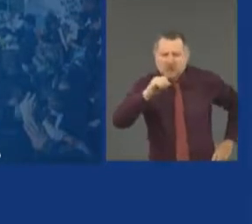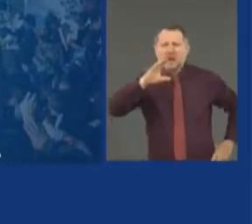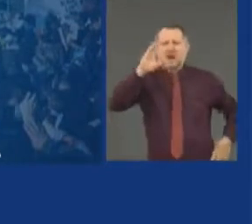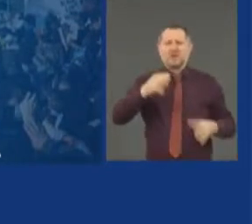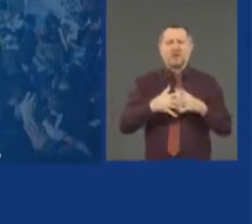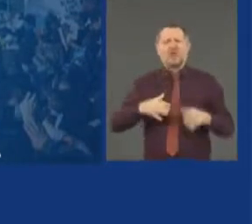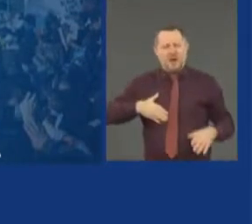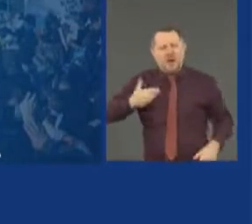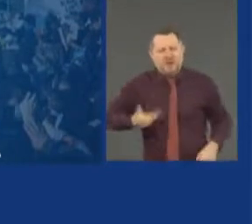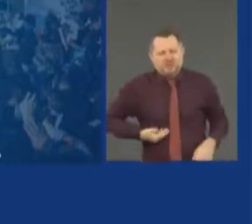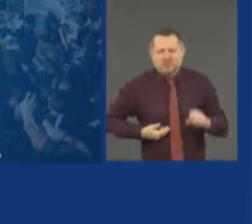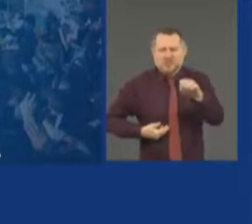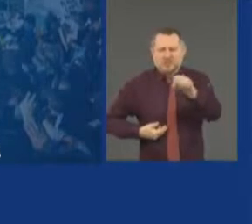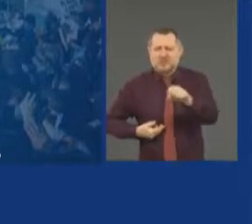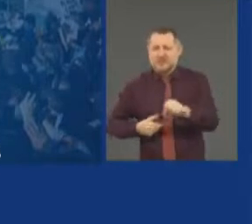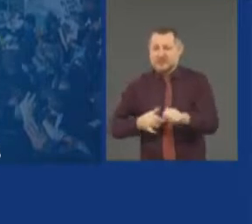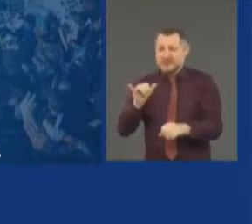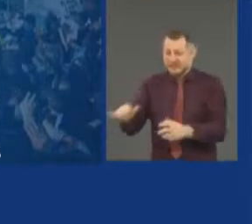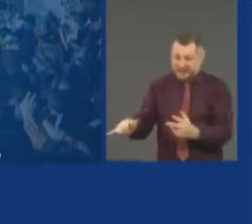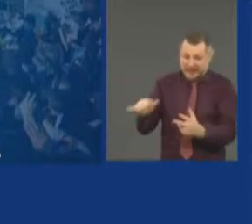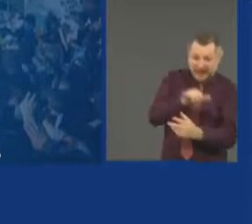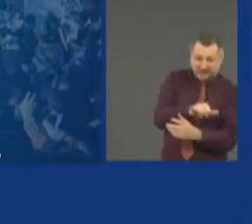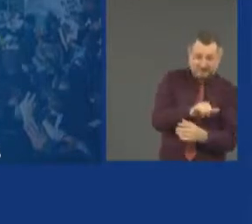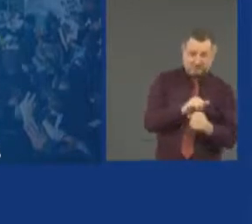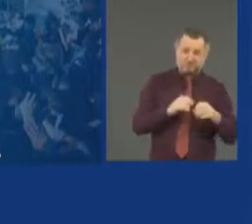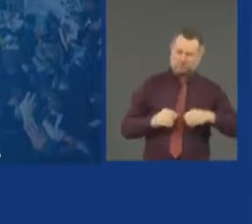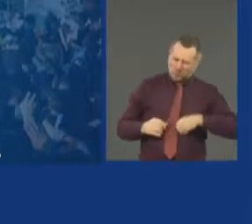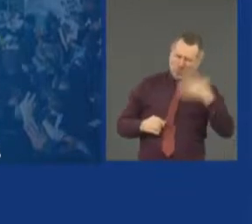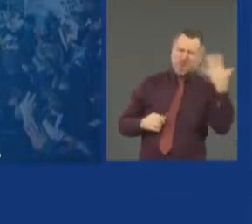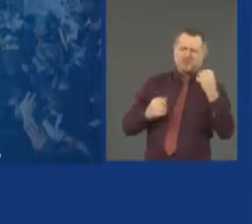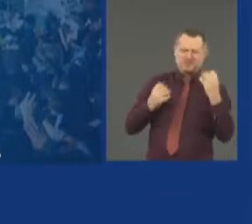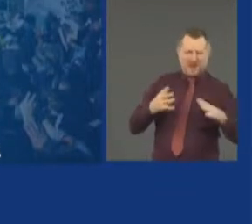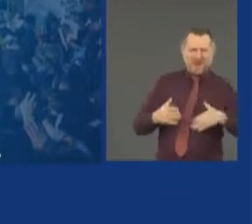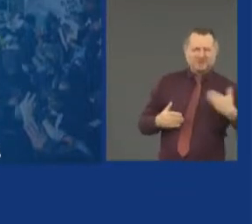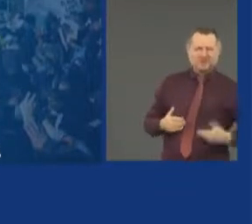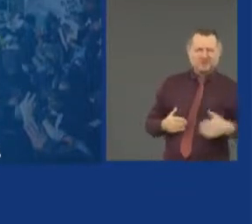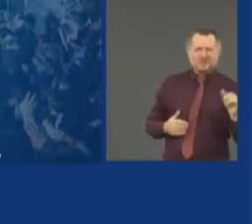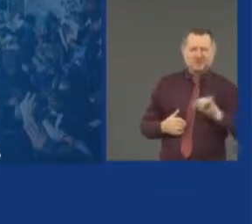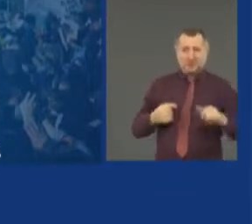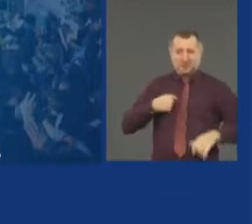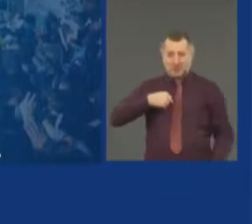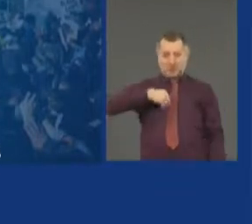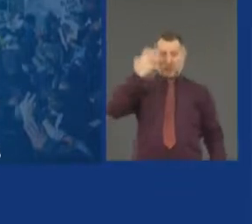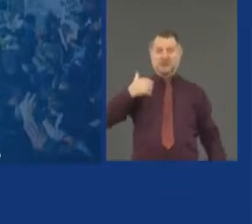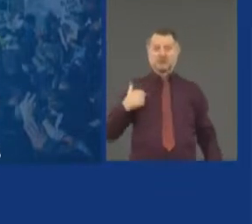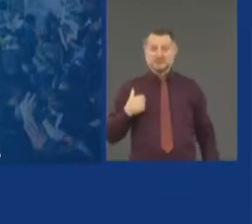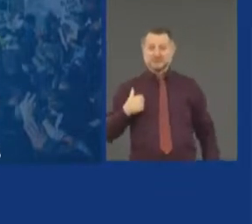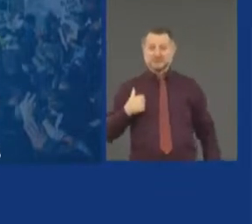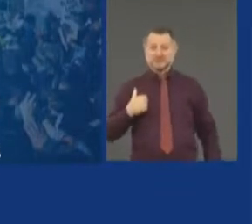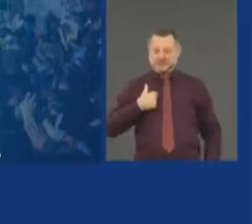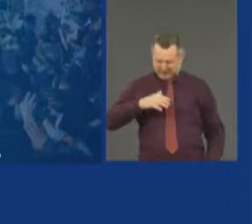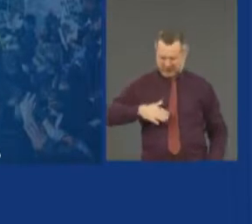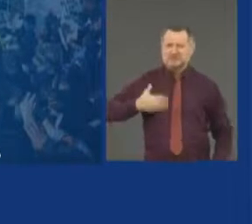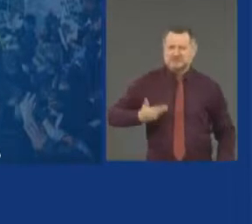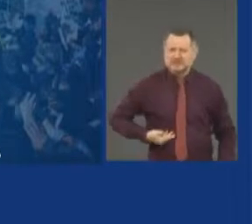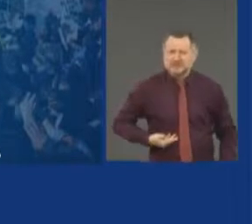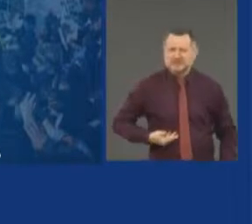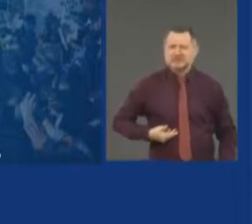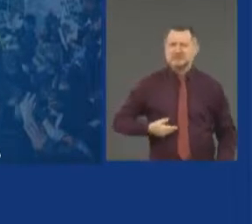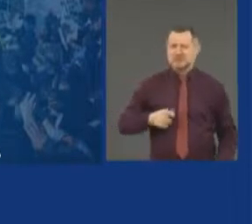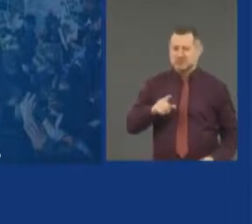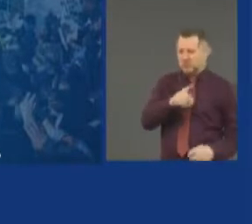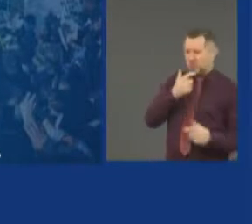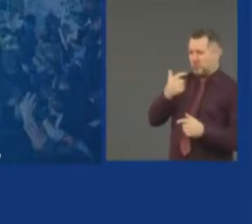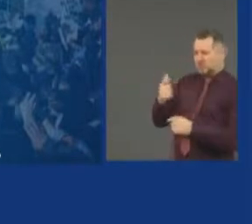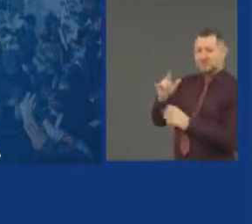what? A lot of white people are upset. I'm white, and I'm upset. You look at those videos of the protests